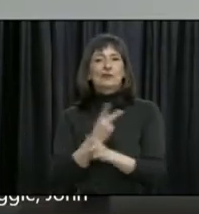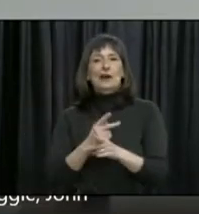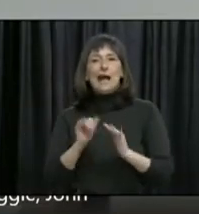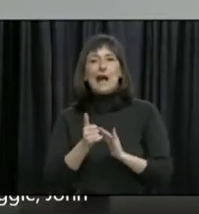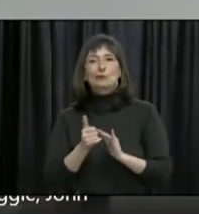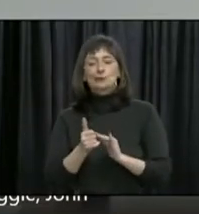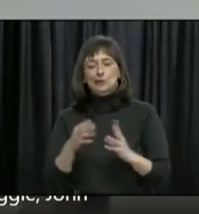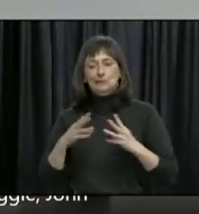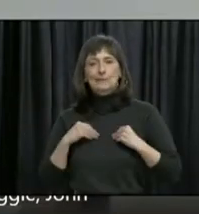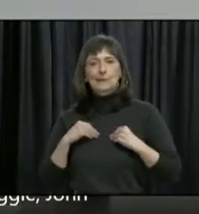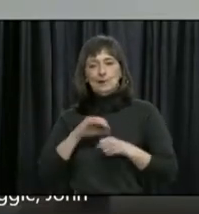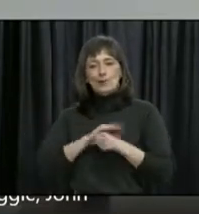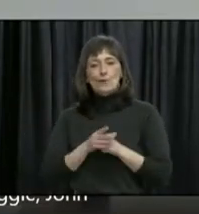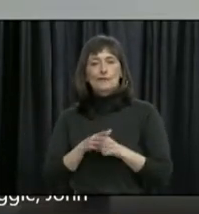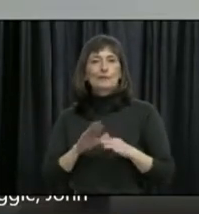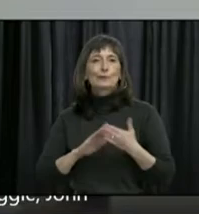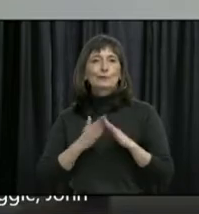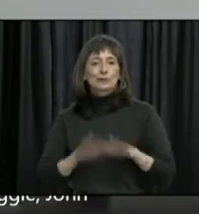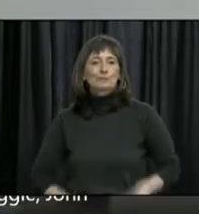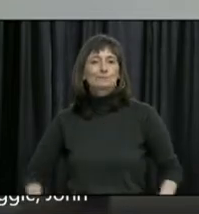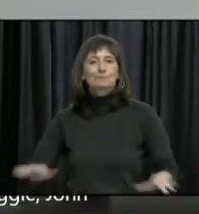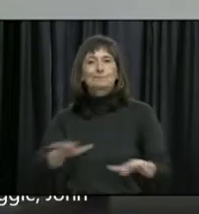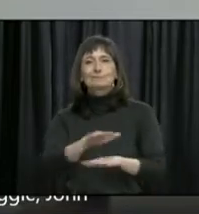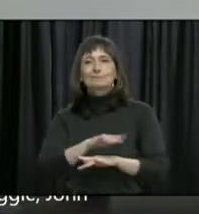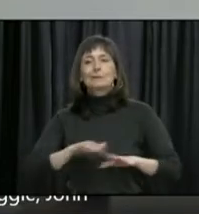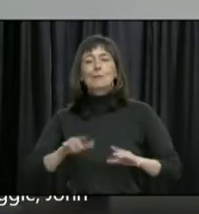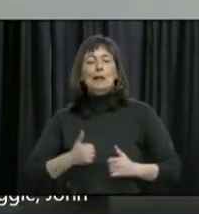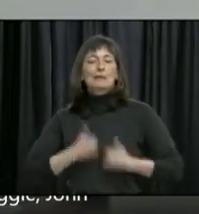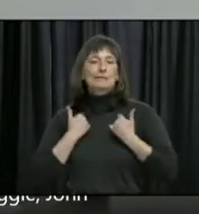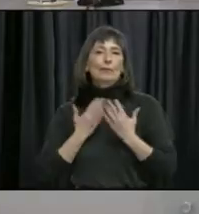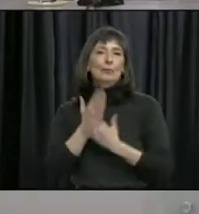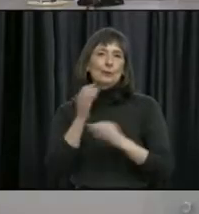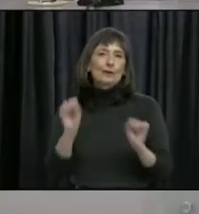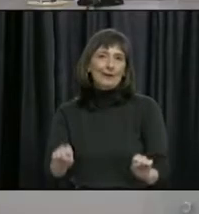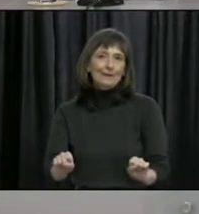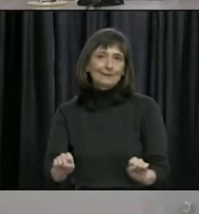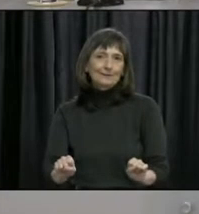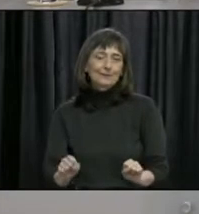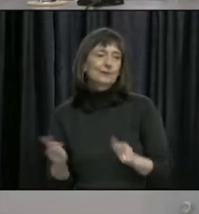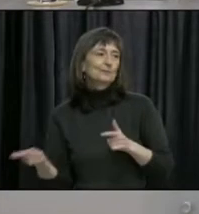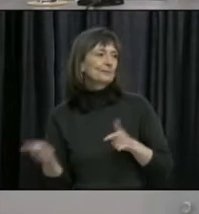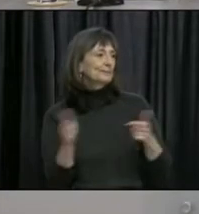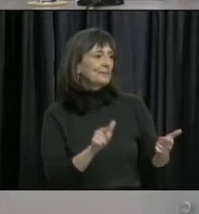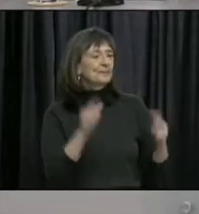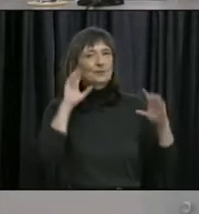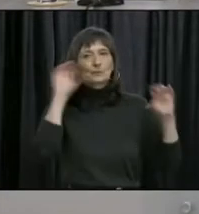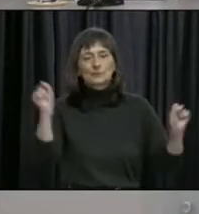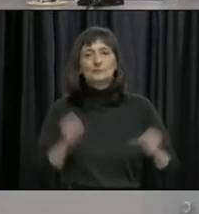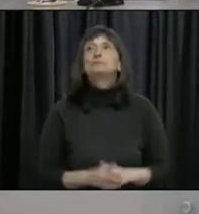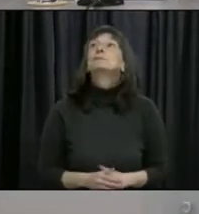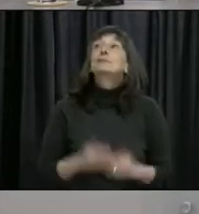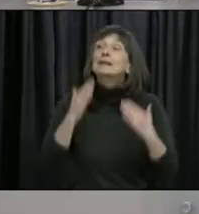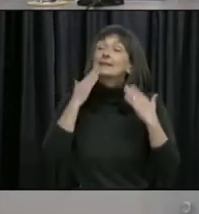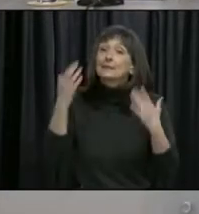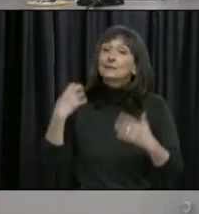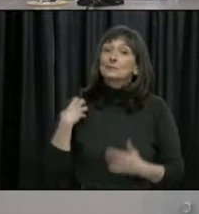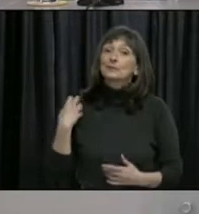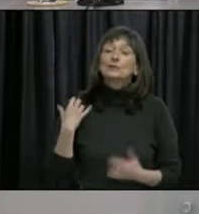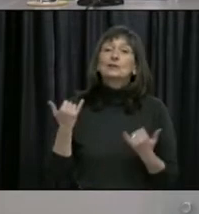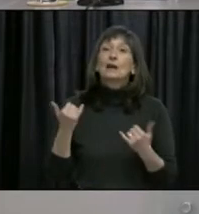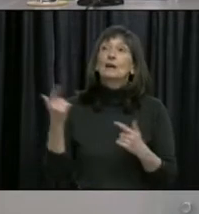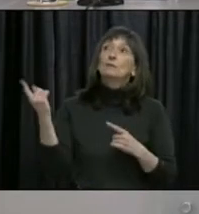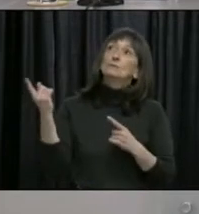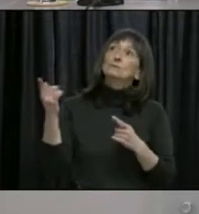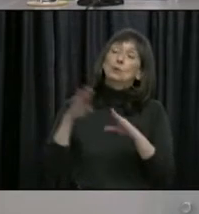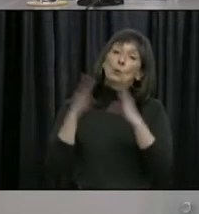with that, Premier, I'll conclude my remarks and hand the event back to yourself. Well, thank you, Minister, and we now open it up for